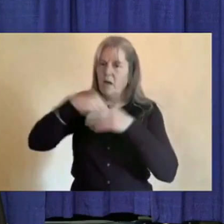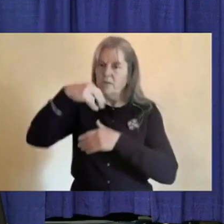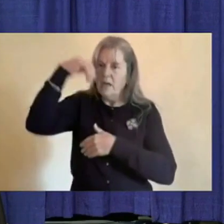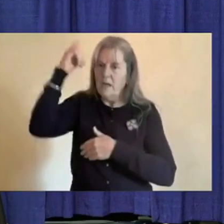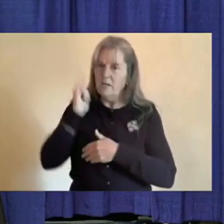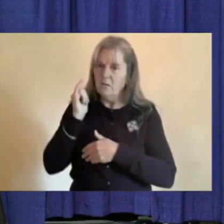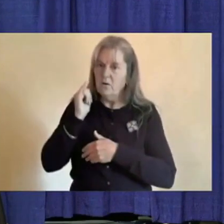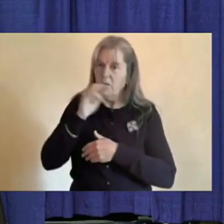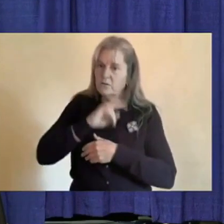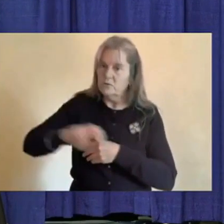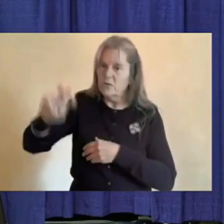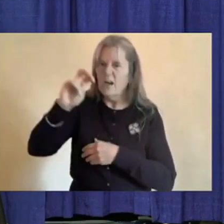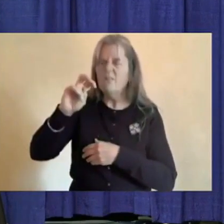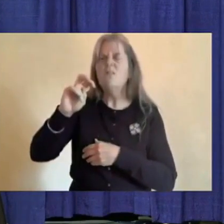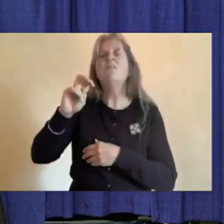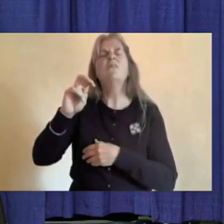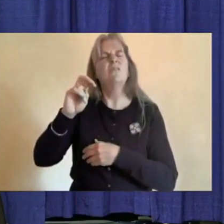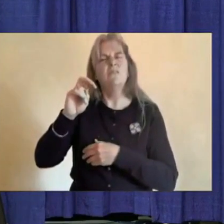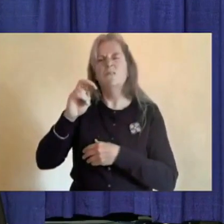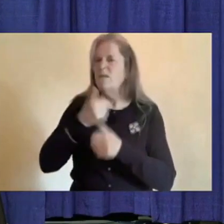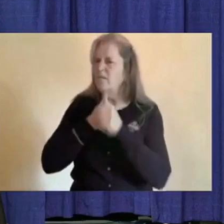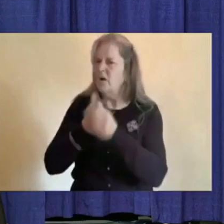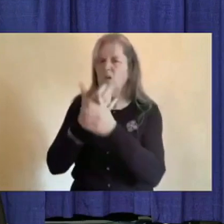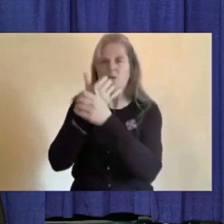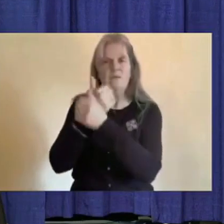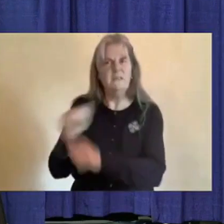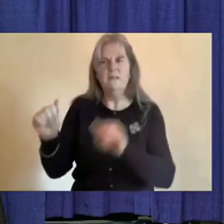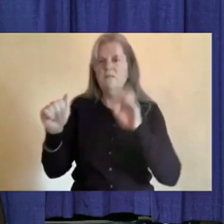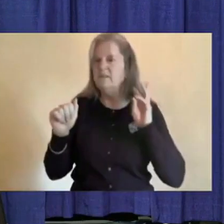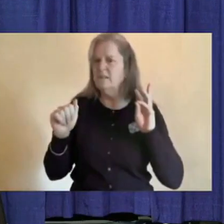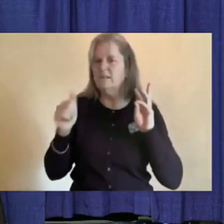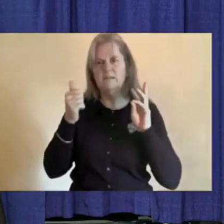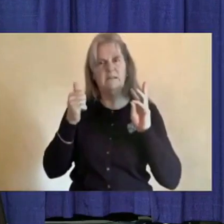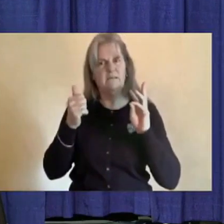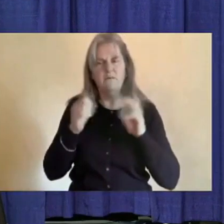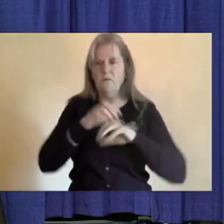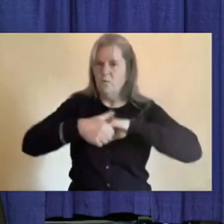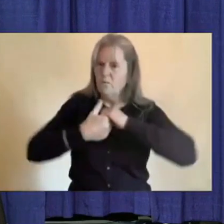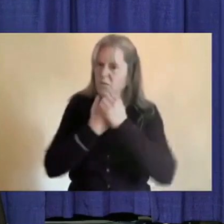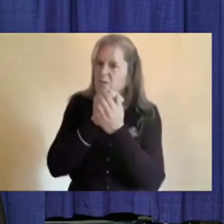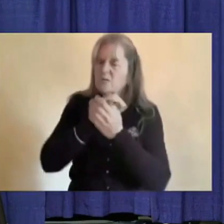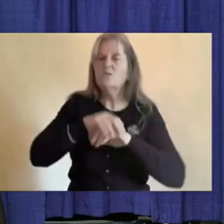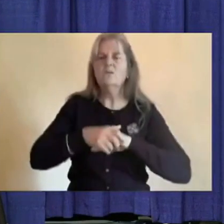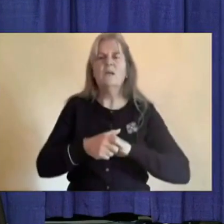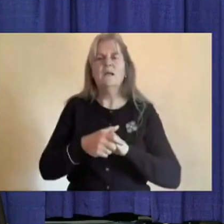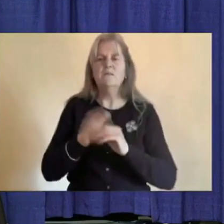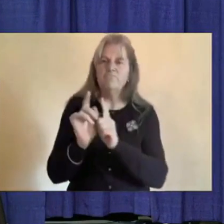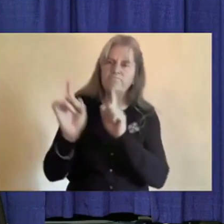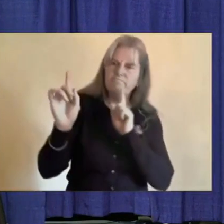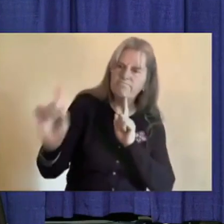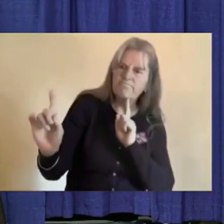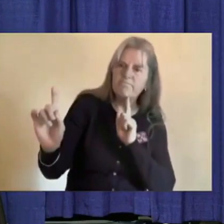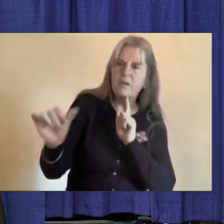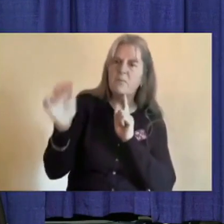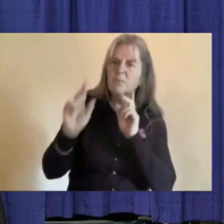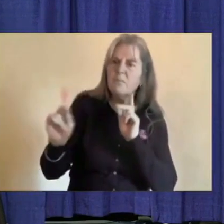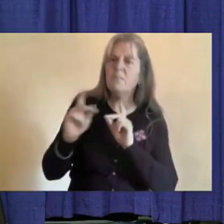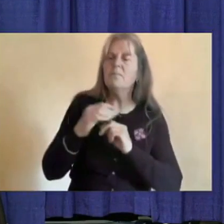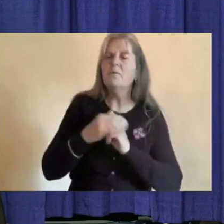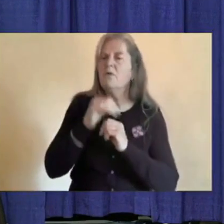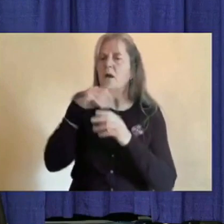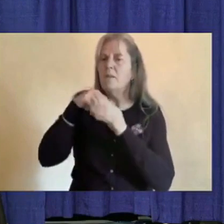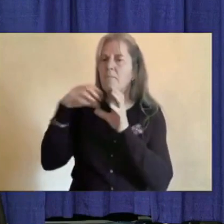remember the safe six wherever you go wash your hands stay two meters apart from others not in your bubble